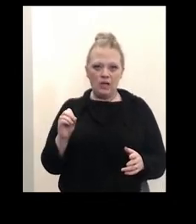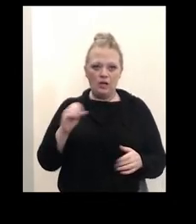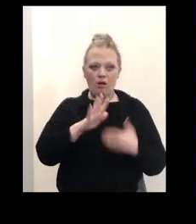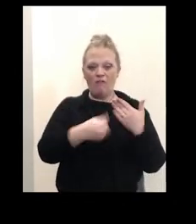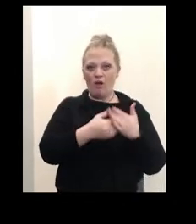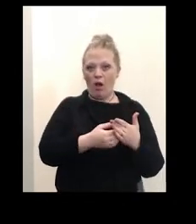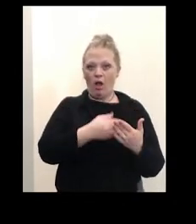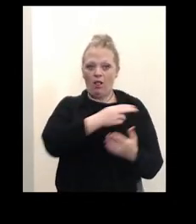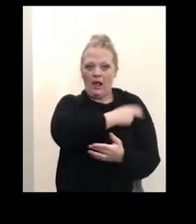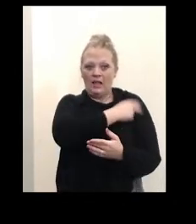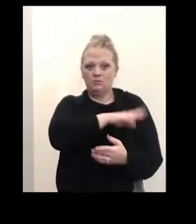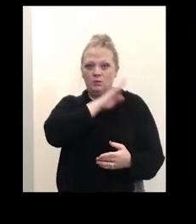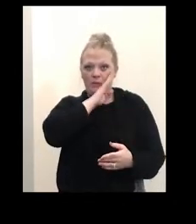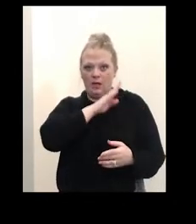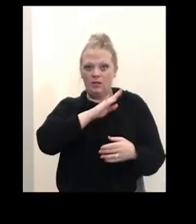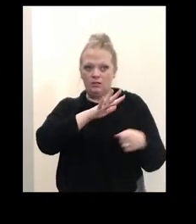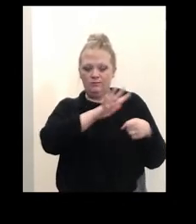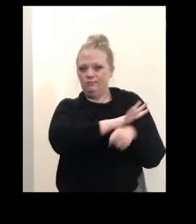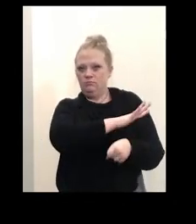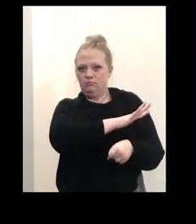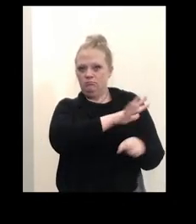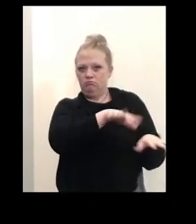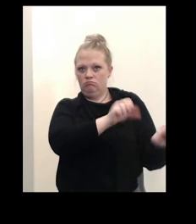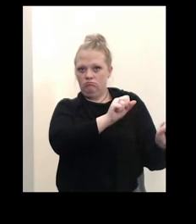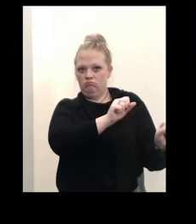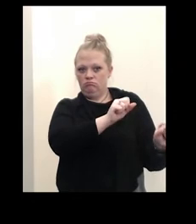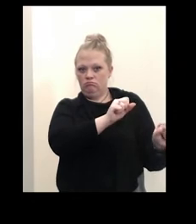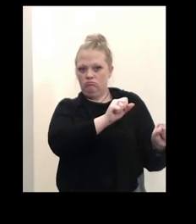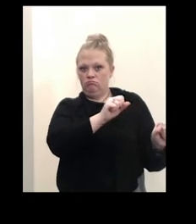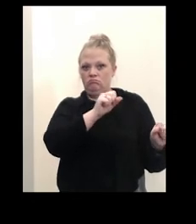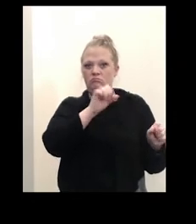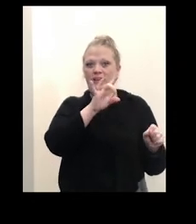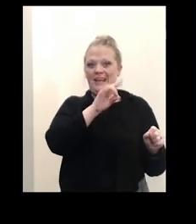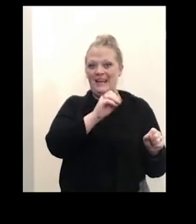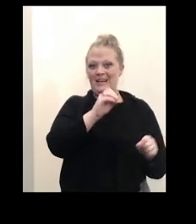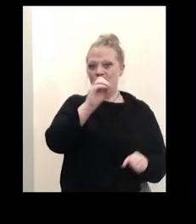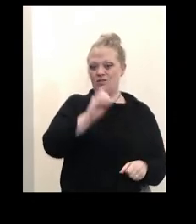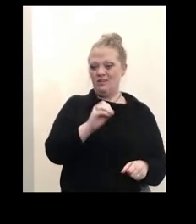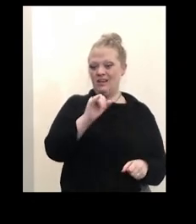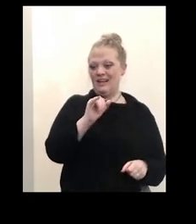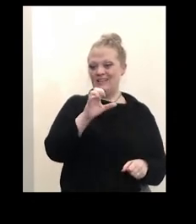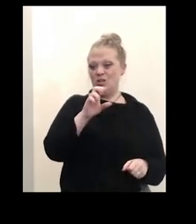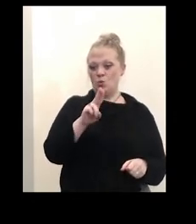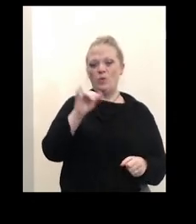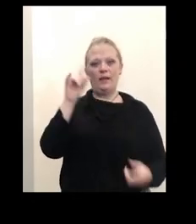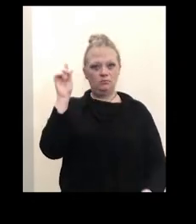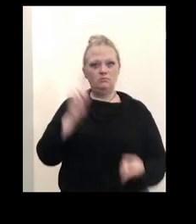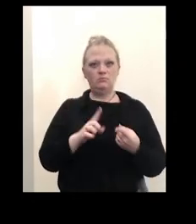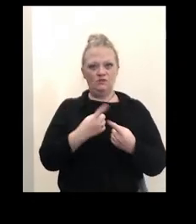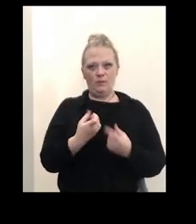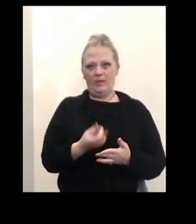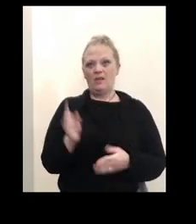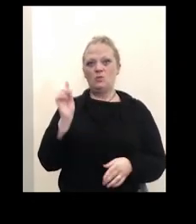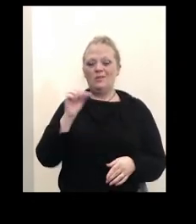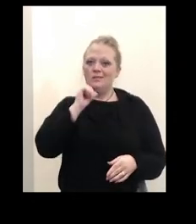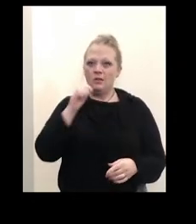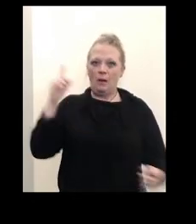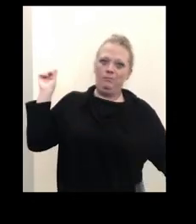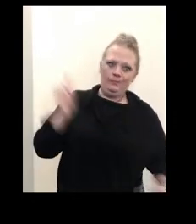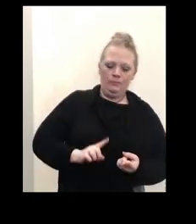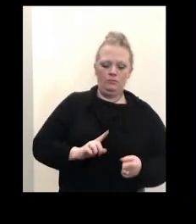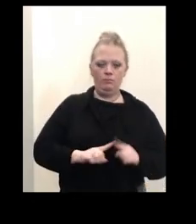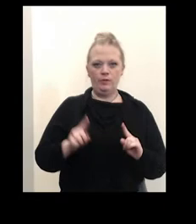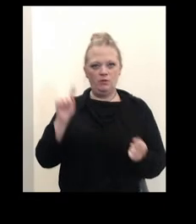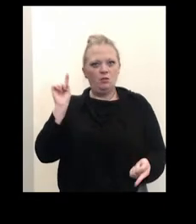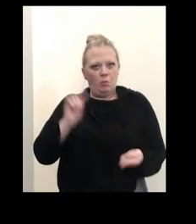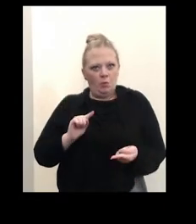Uh, and 88% of them, ICU beds were occupied. That is a reduction from last week, not a big reduction, but it is a reduction.